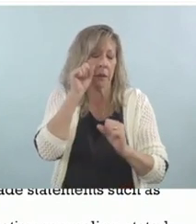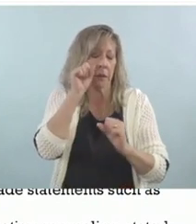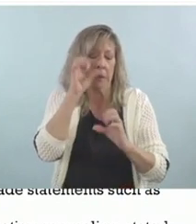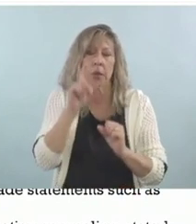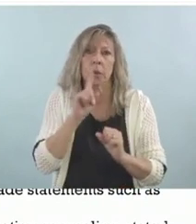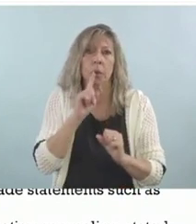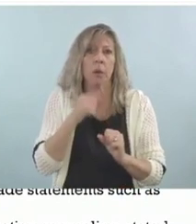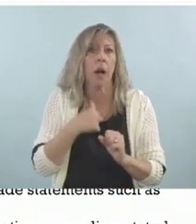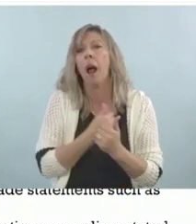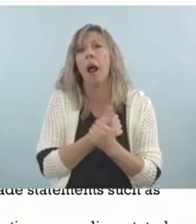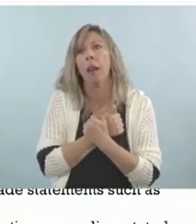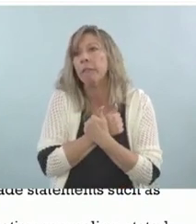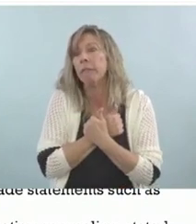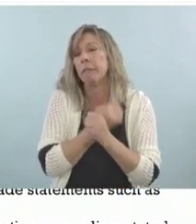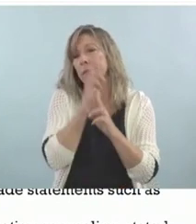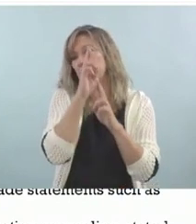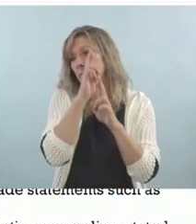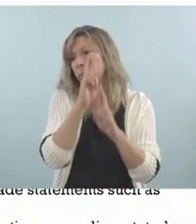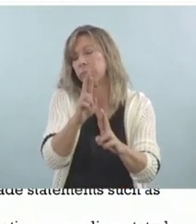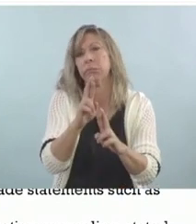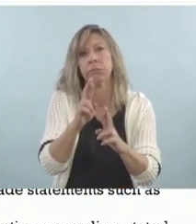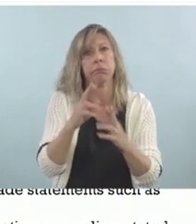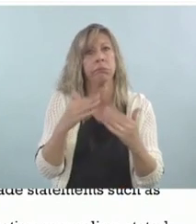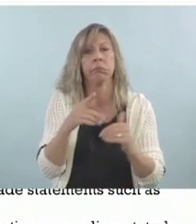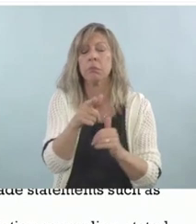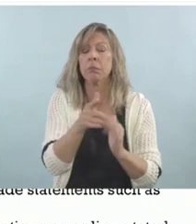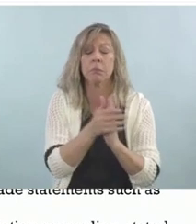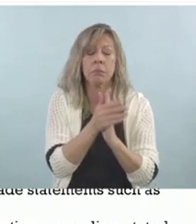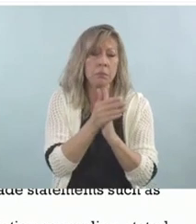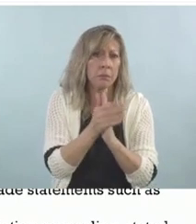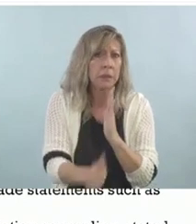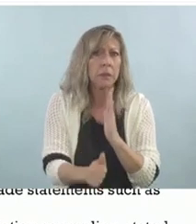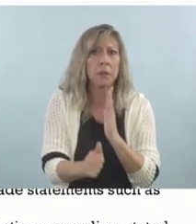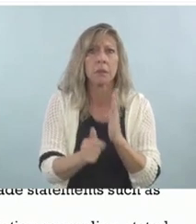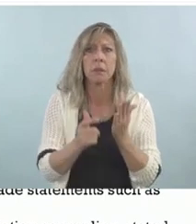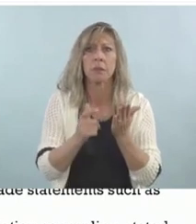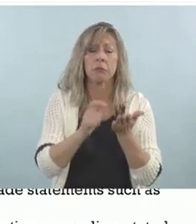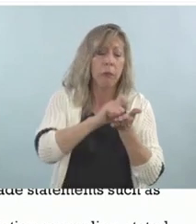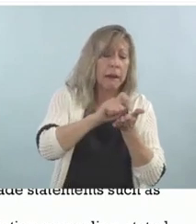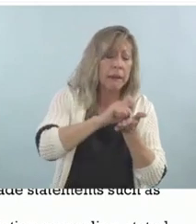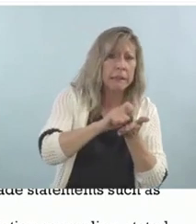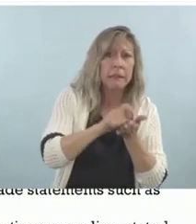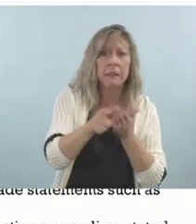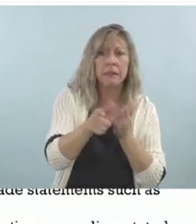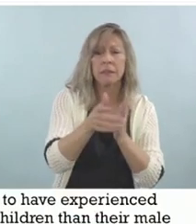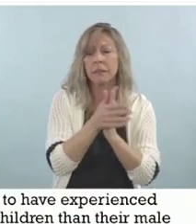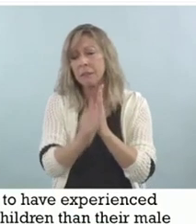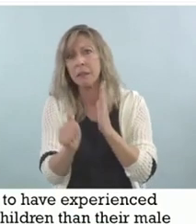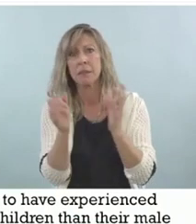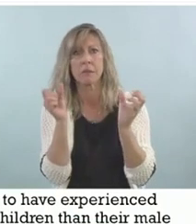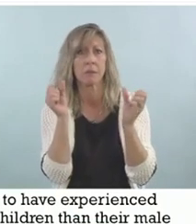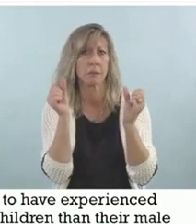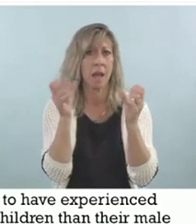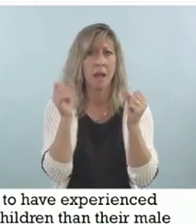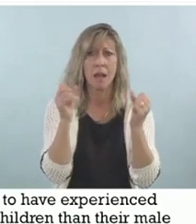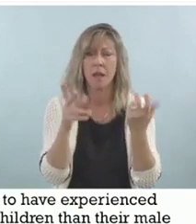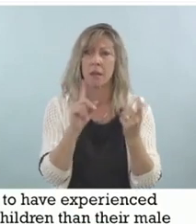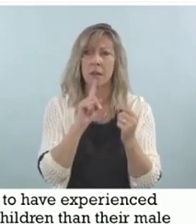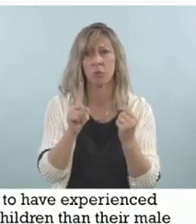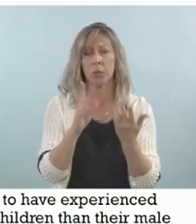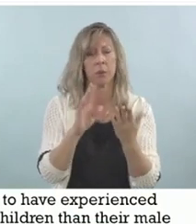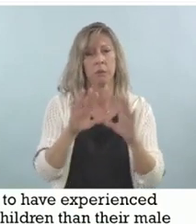She's so skilled at writing, so skilled at signing, just an amazing person. And